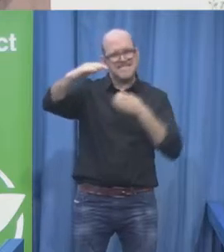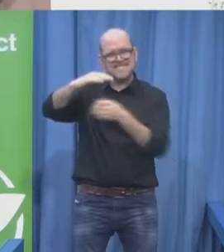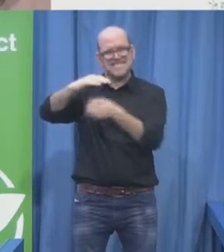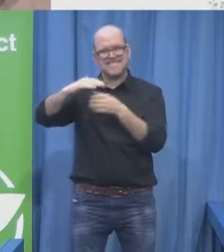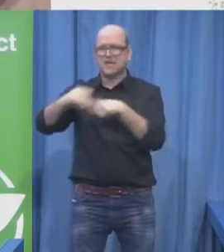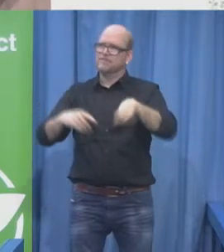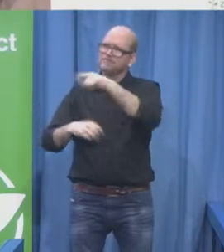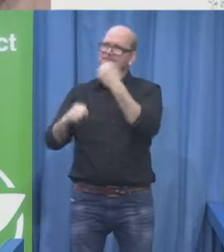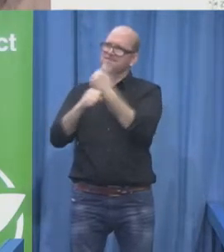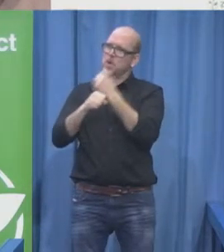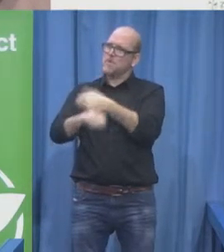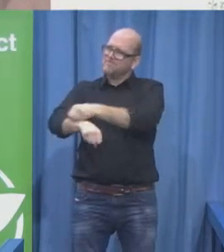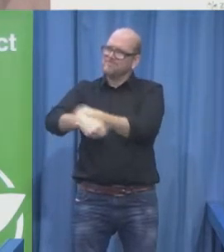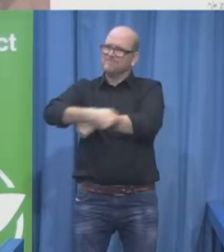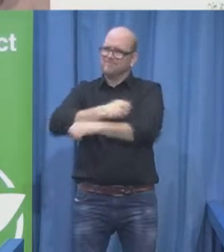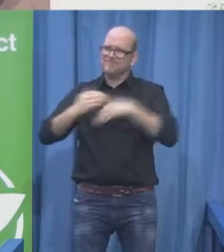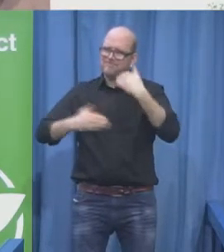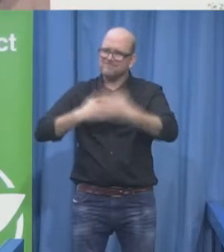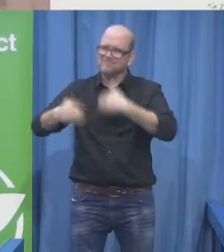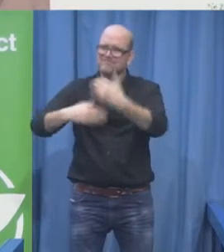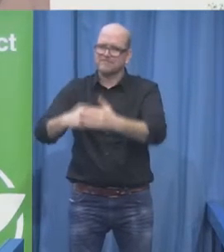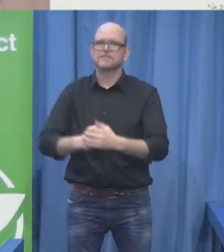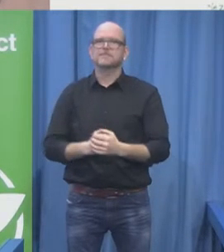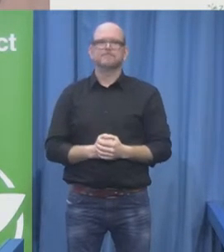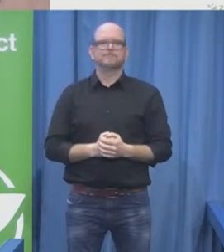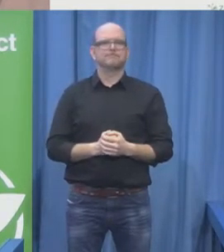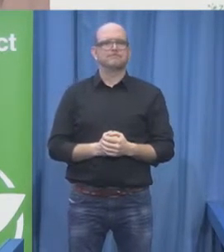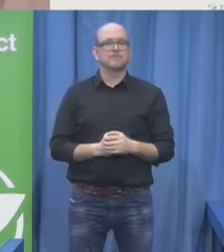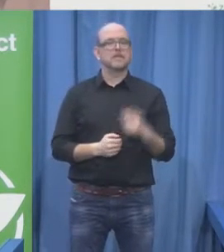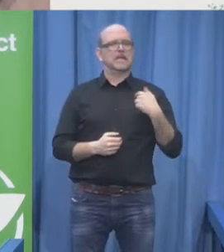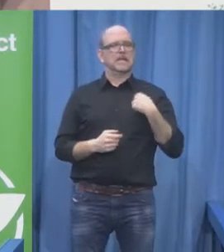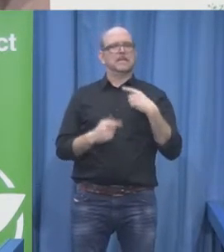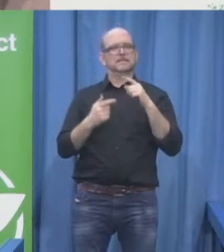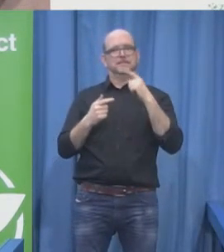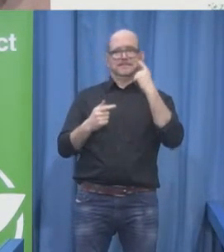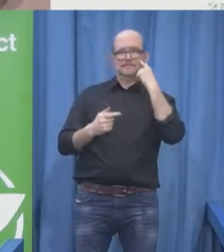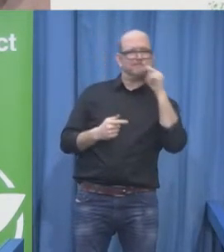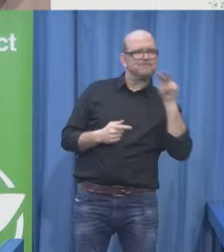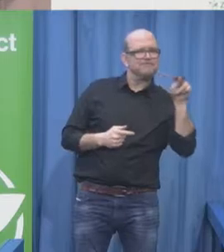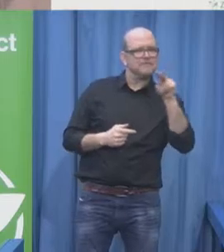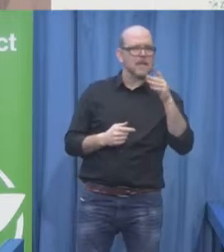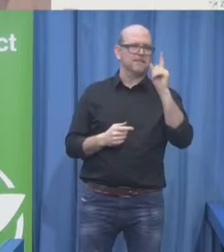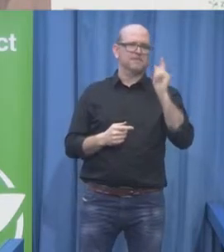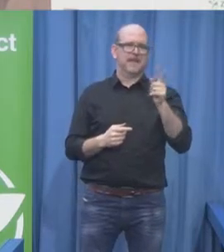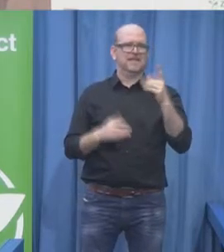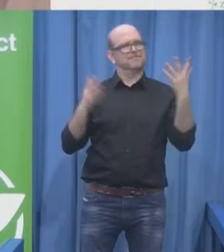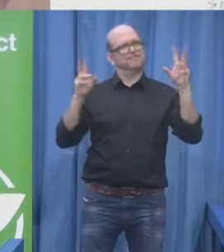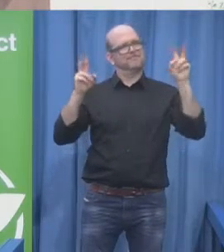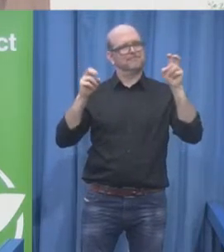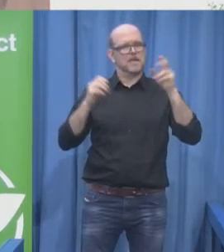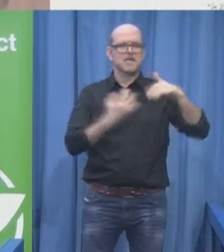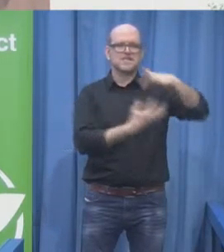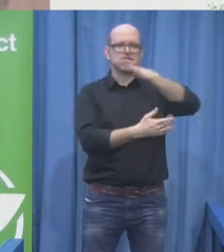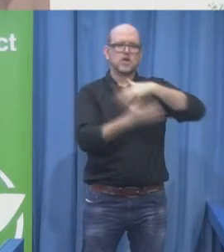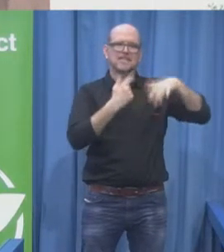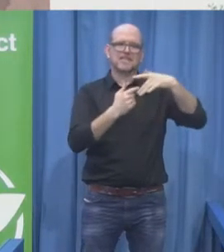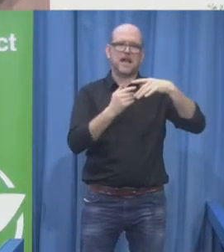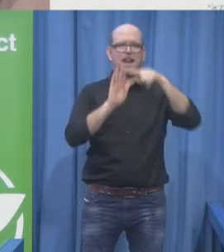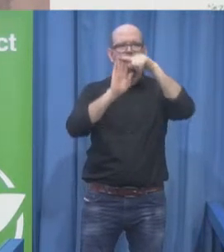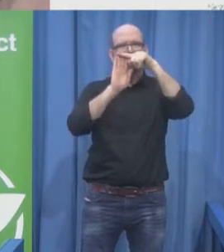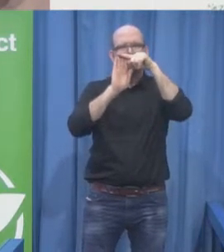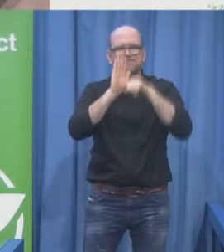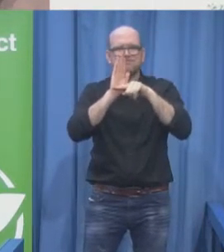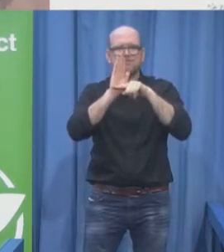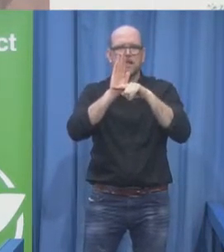to promote social policies, in our case, that promote development, social development, that promote